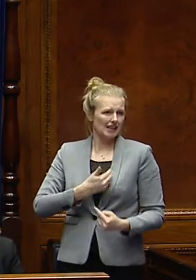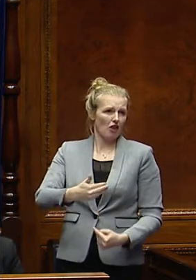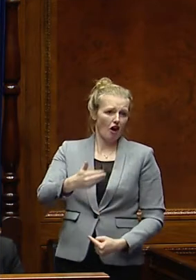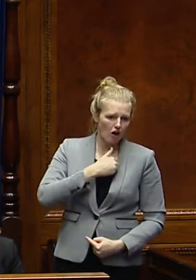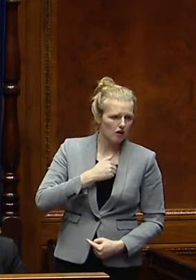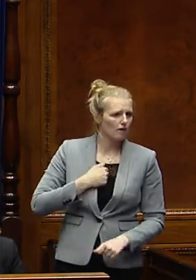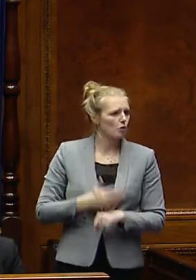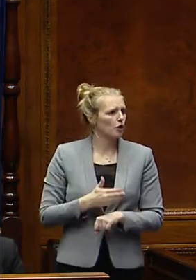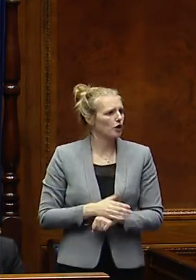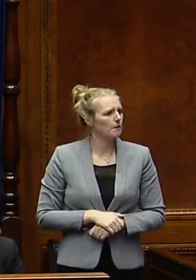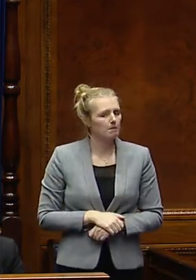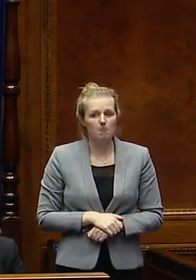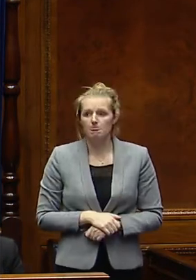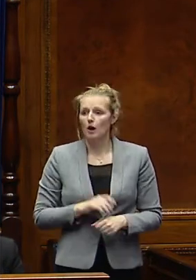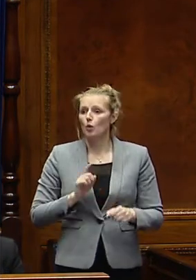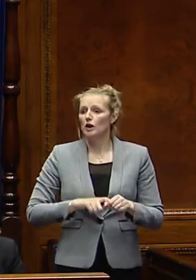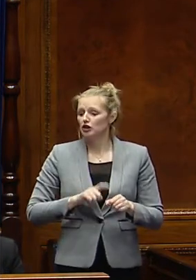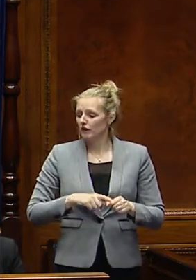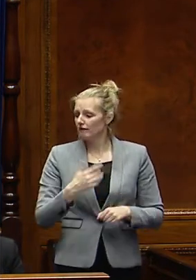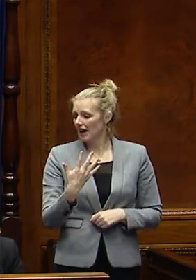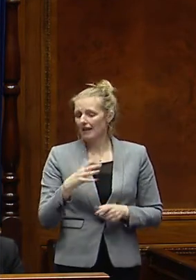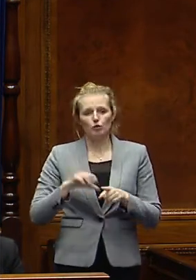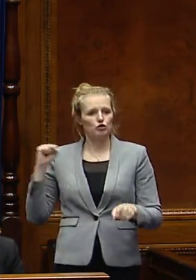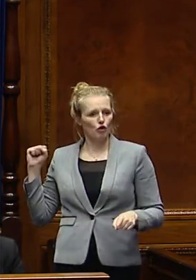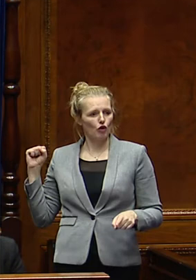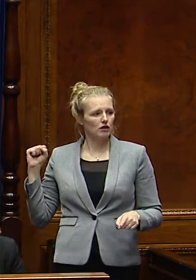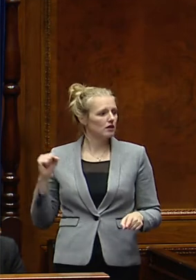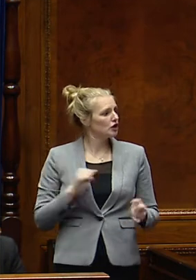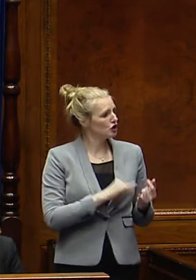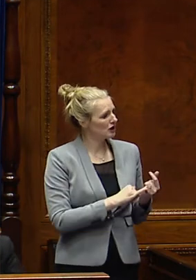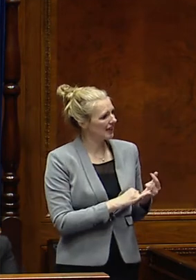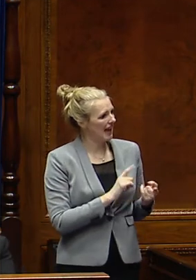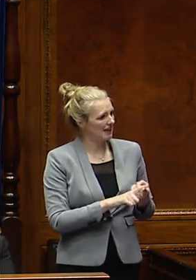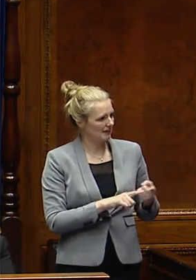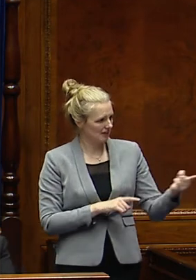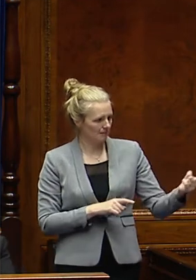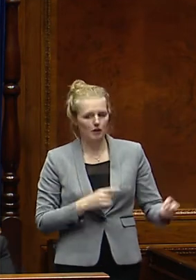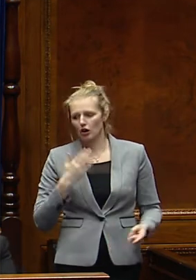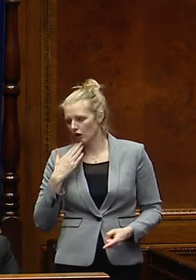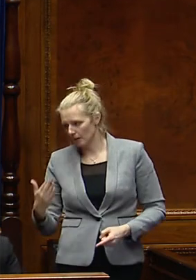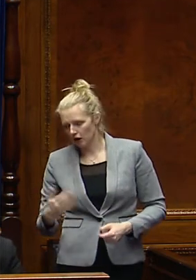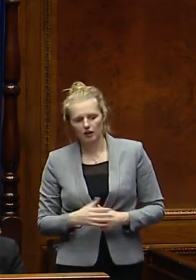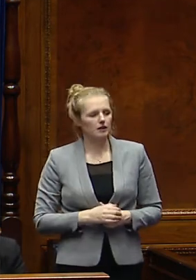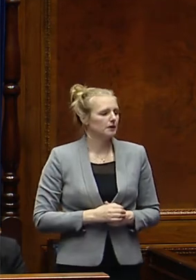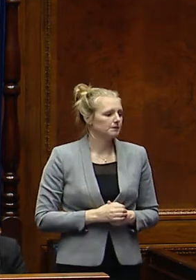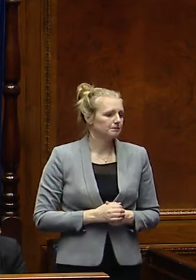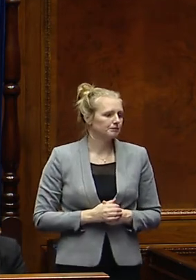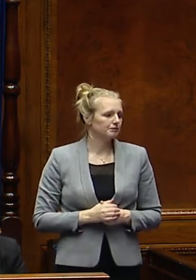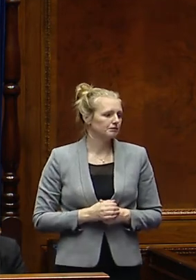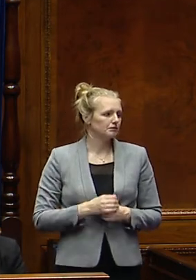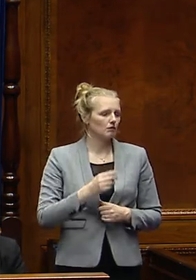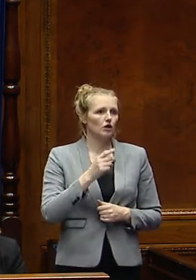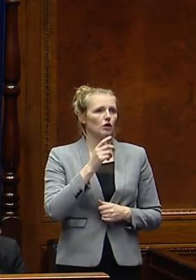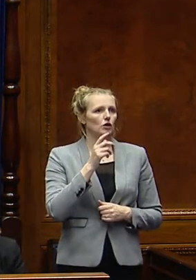we're trying to do. Question five has been withdrawn. I now call Sinead Annis. Graham Wiggett, Karen Collier. In